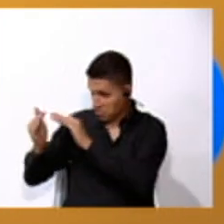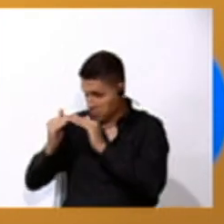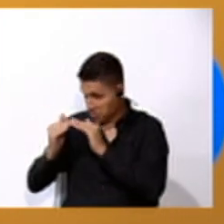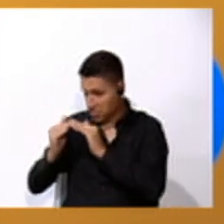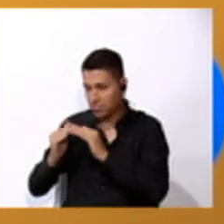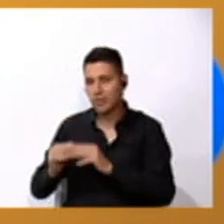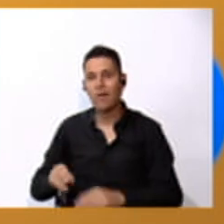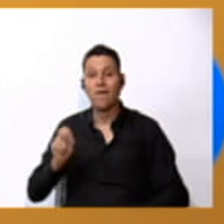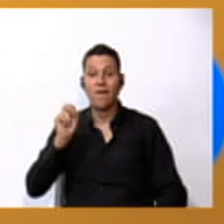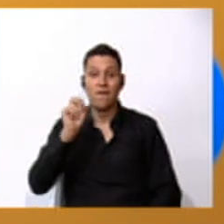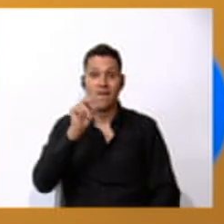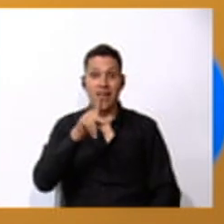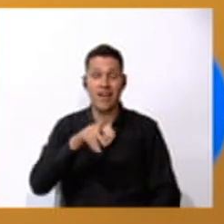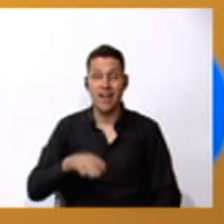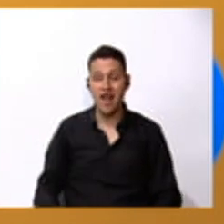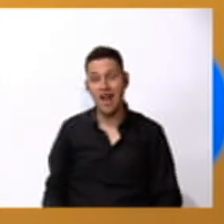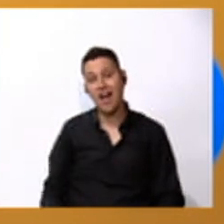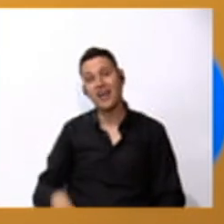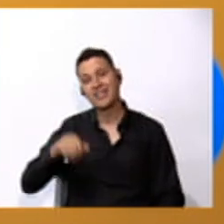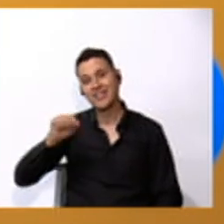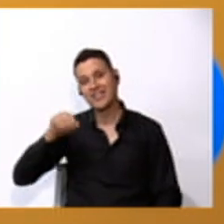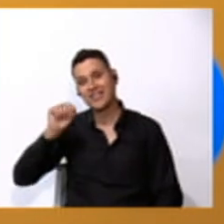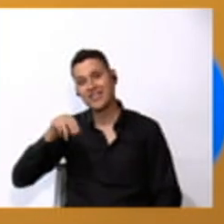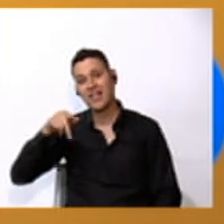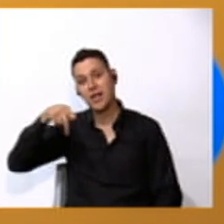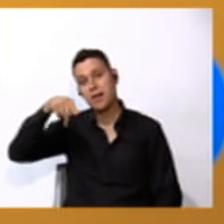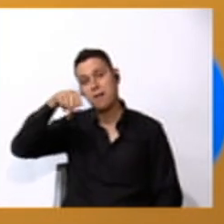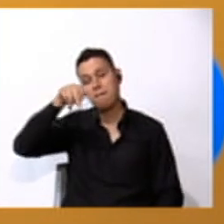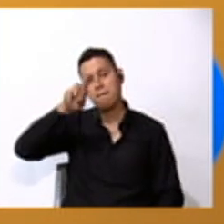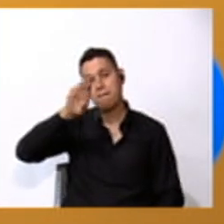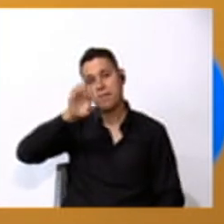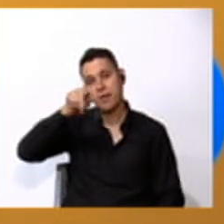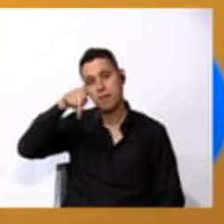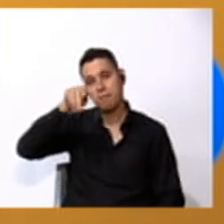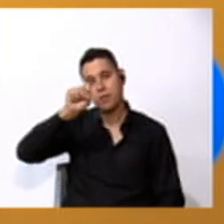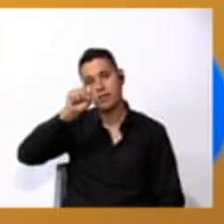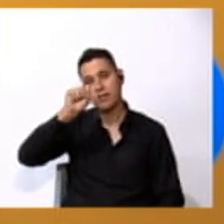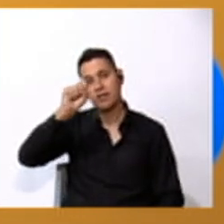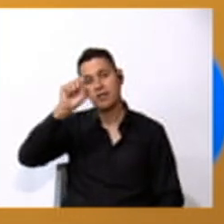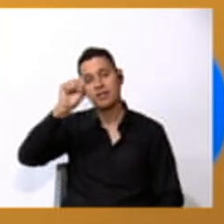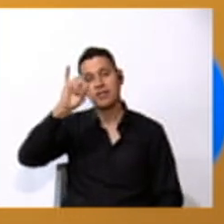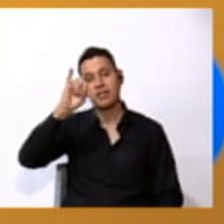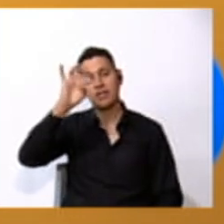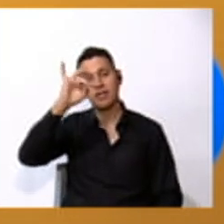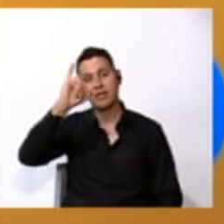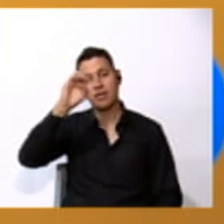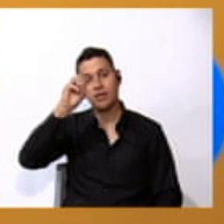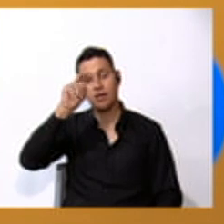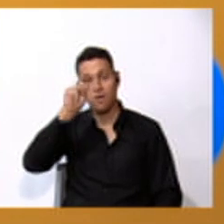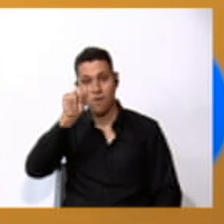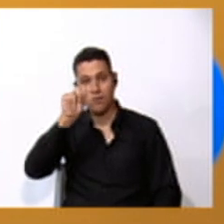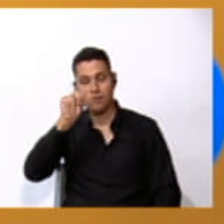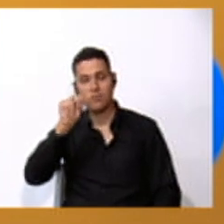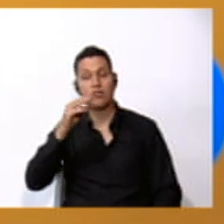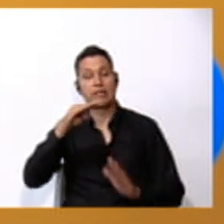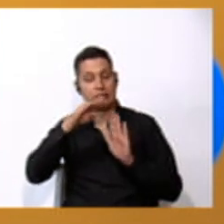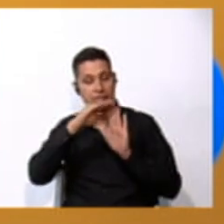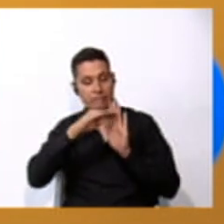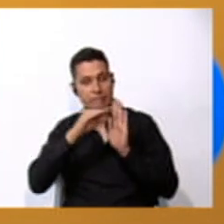good prepositions yes the prepositions giving directions and instructions yes teacher